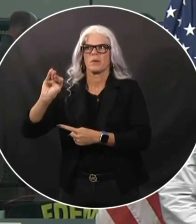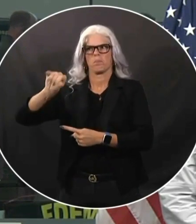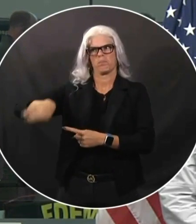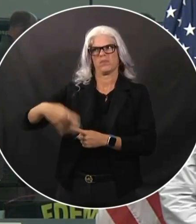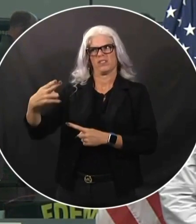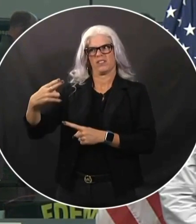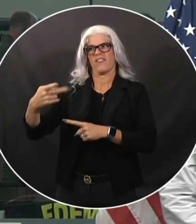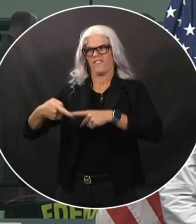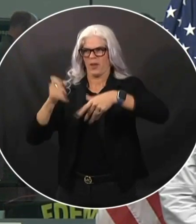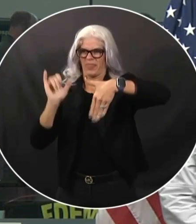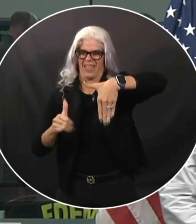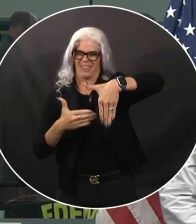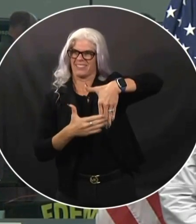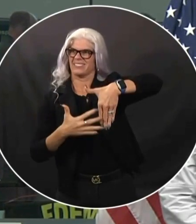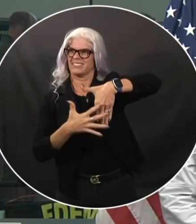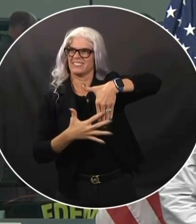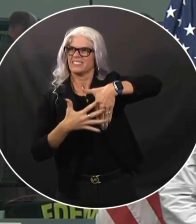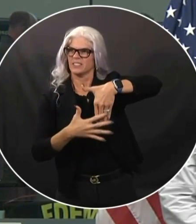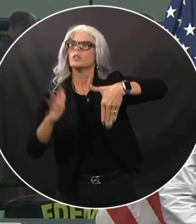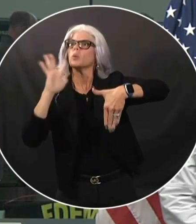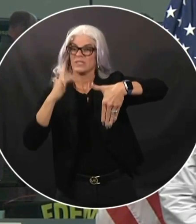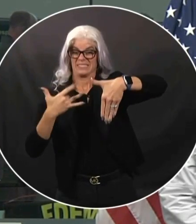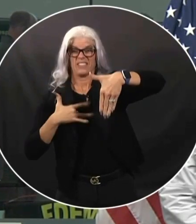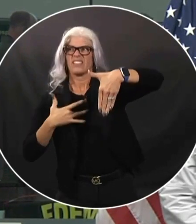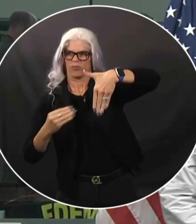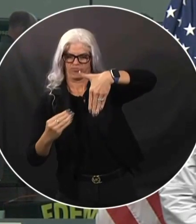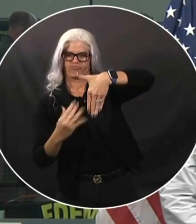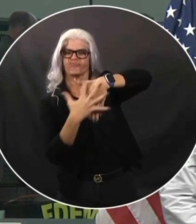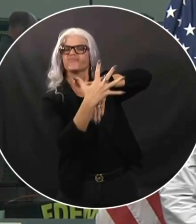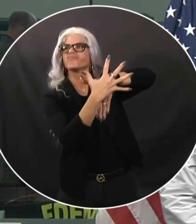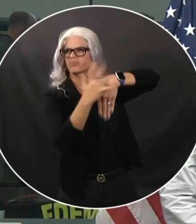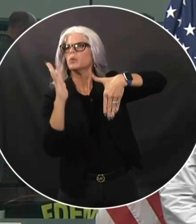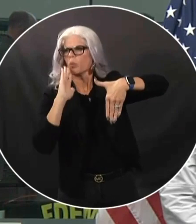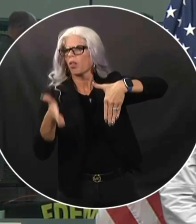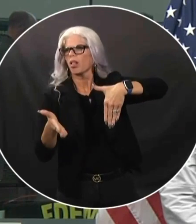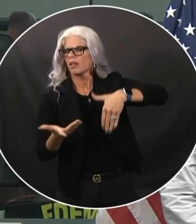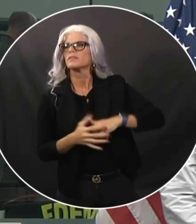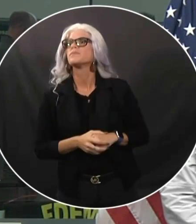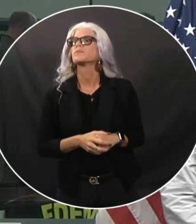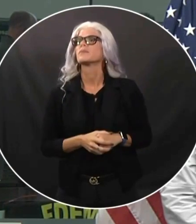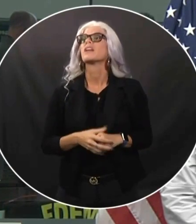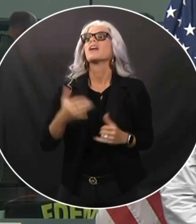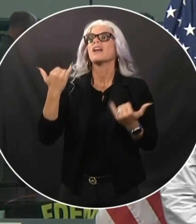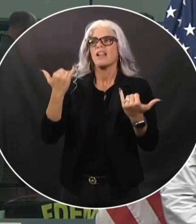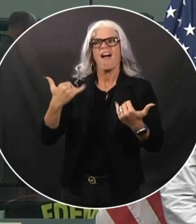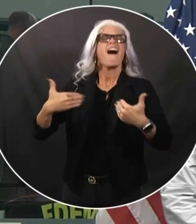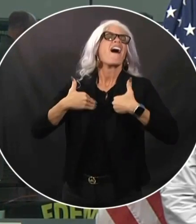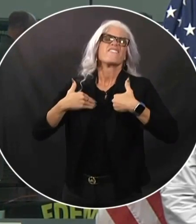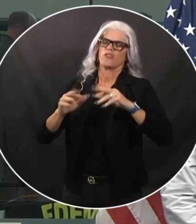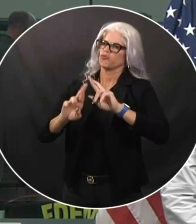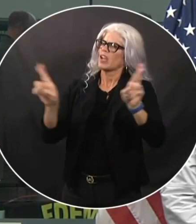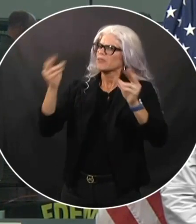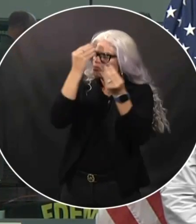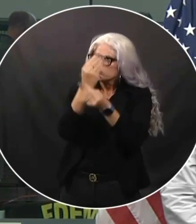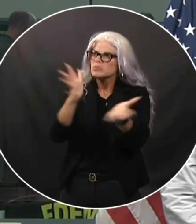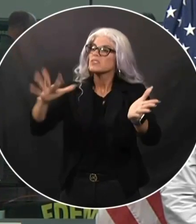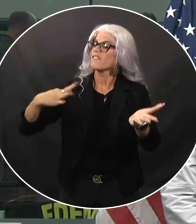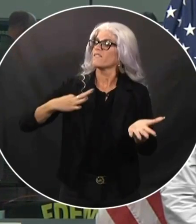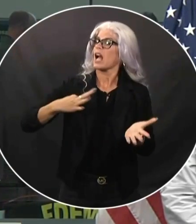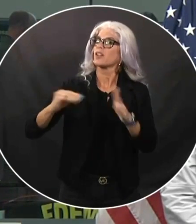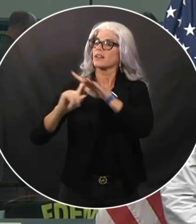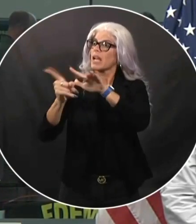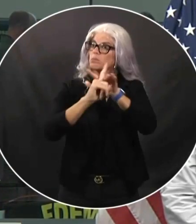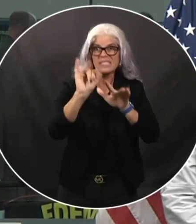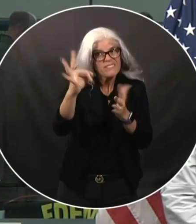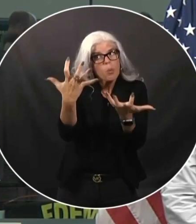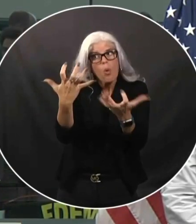And so you look in Collier County, they've already issued voluntary evacuations for some of their coastal communities because the storm